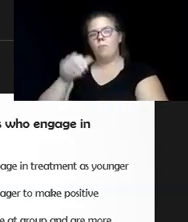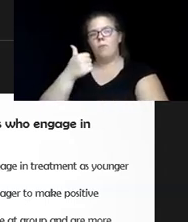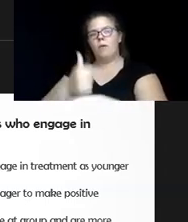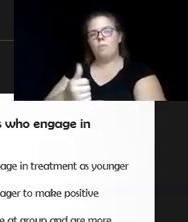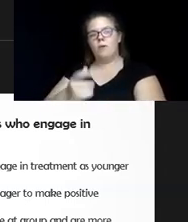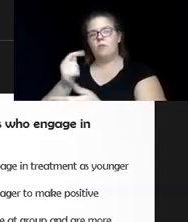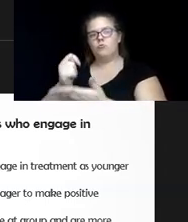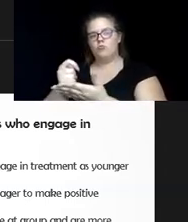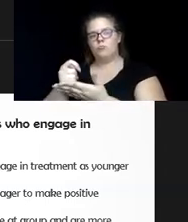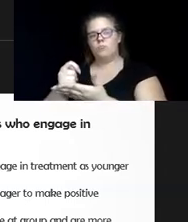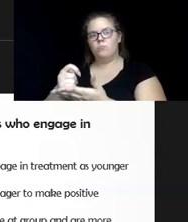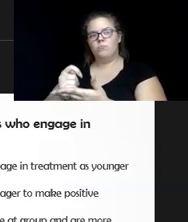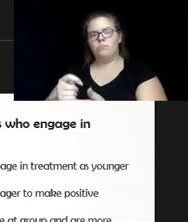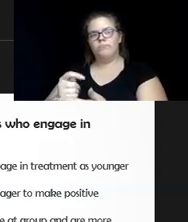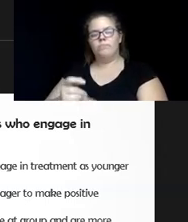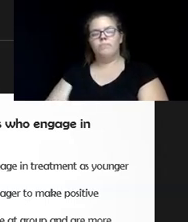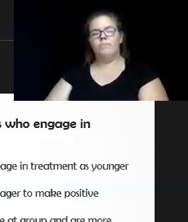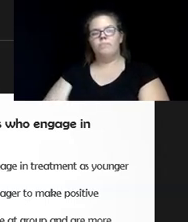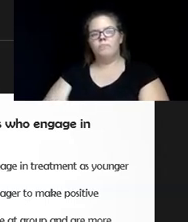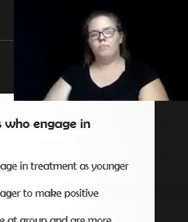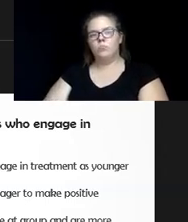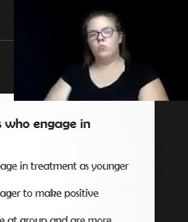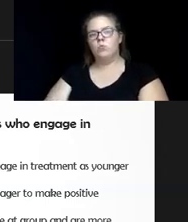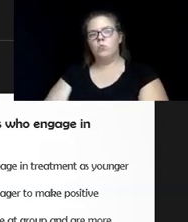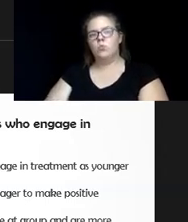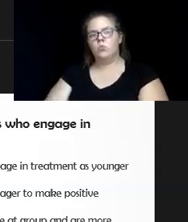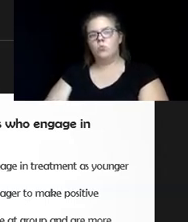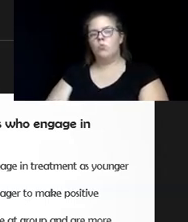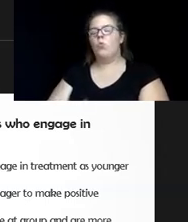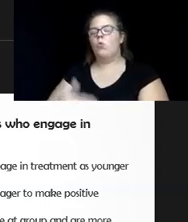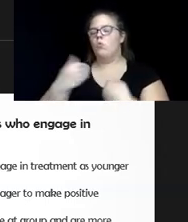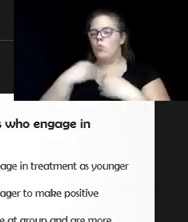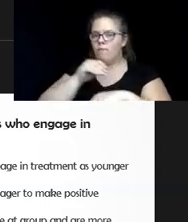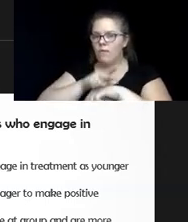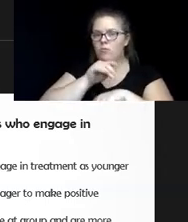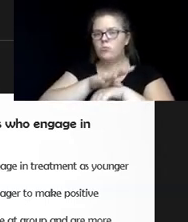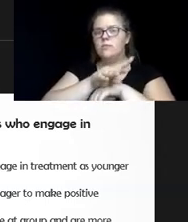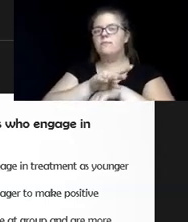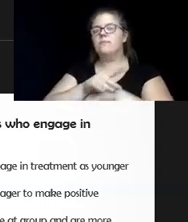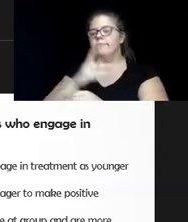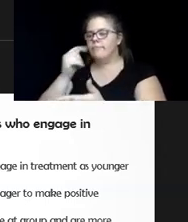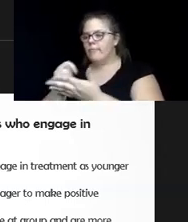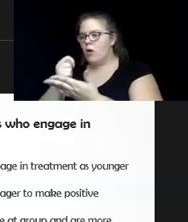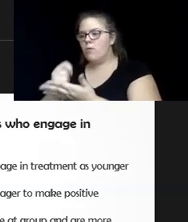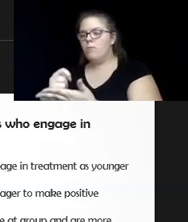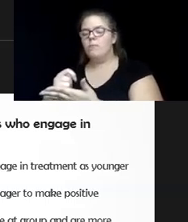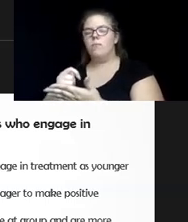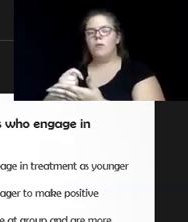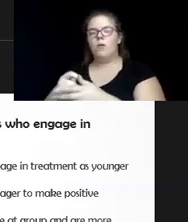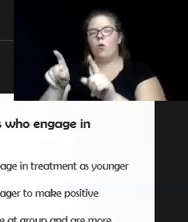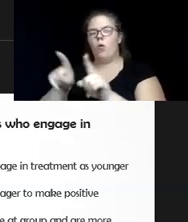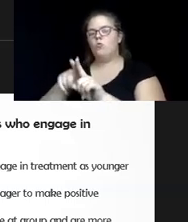a therapy-based treatment. So you do both counseling and therapy and also do what we call a